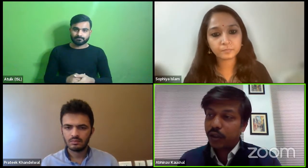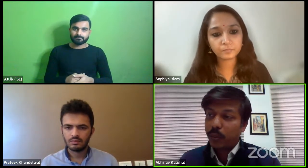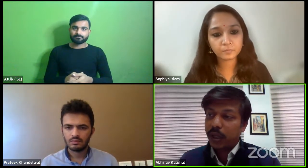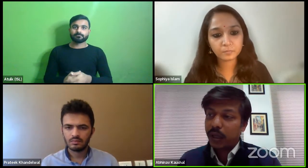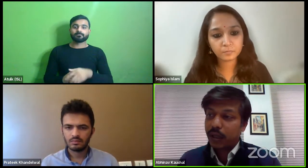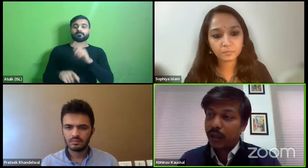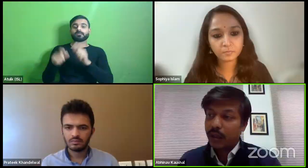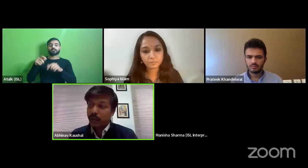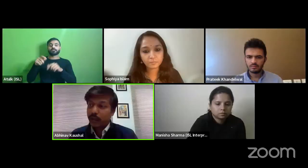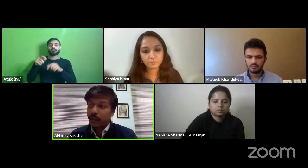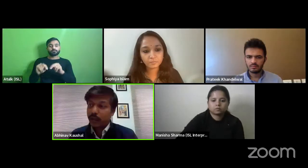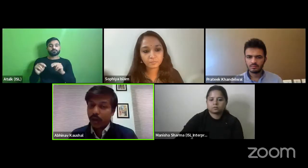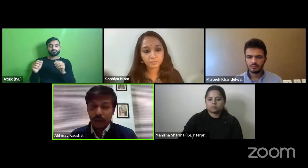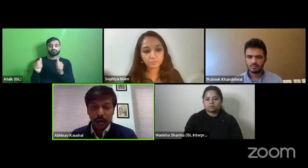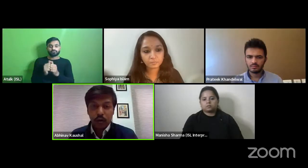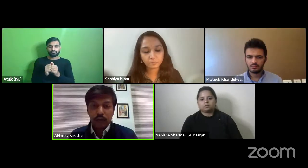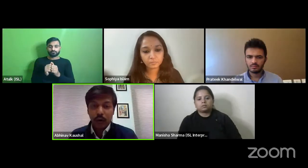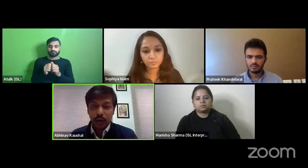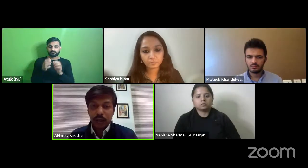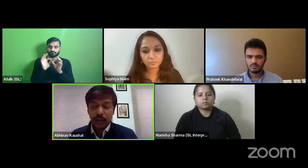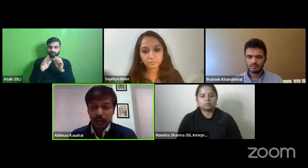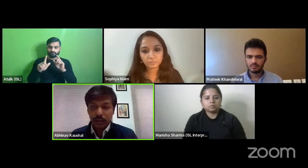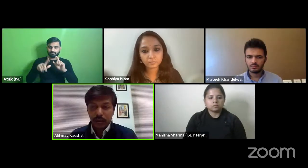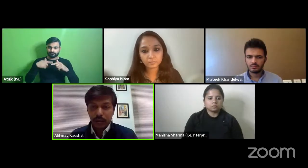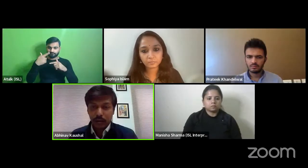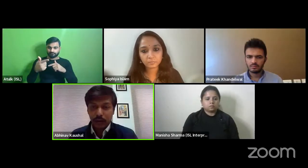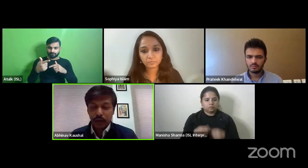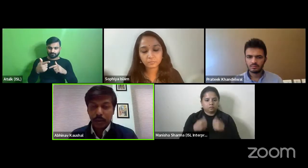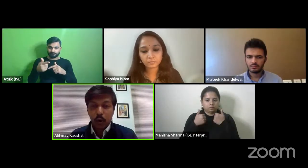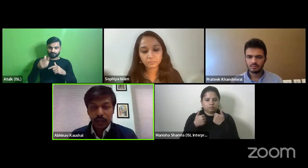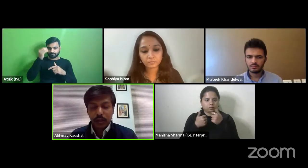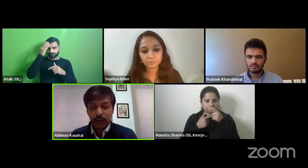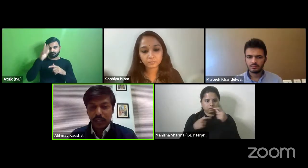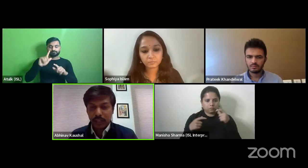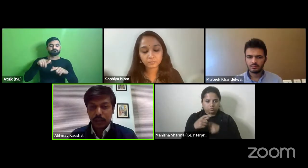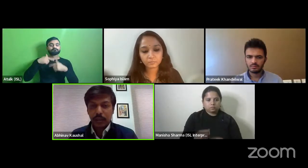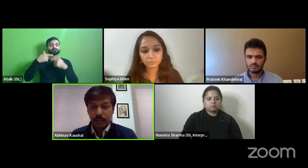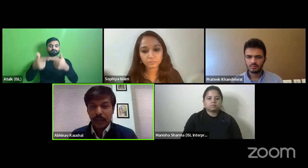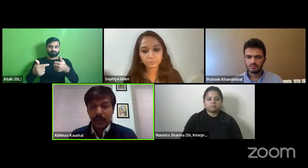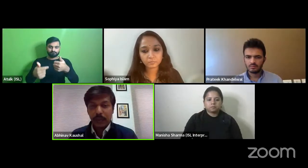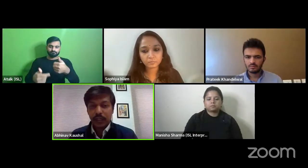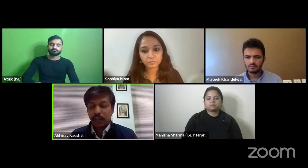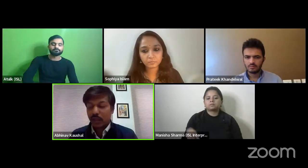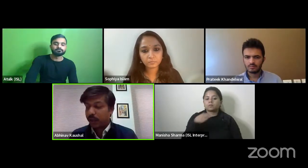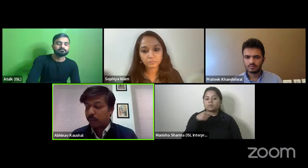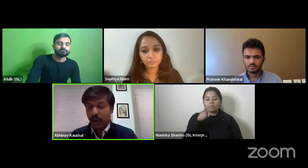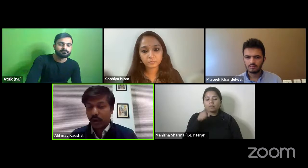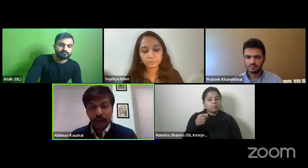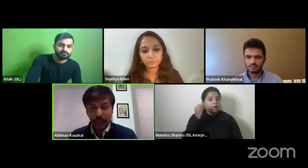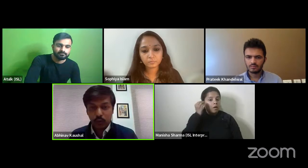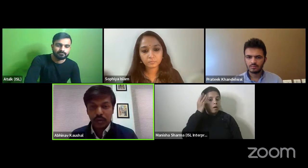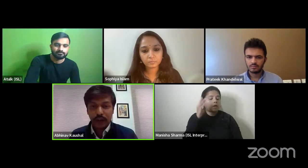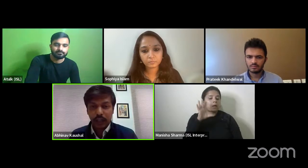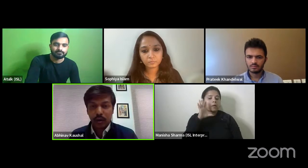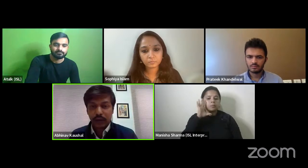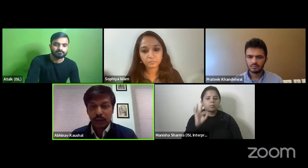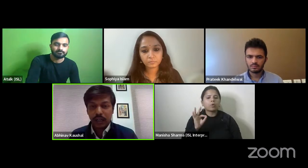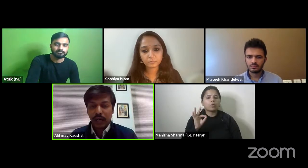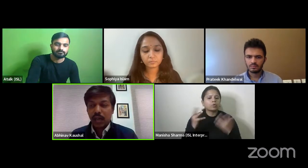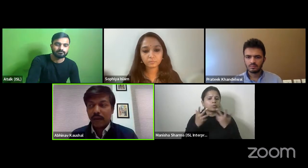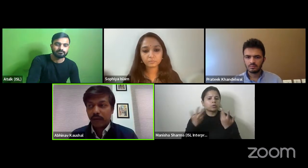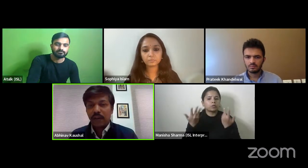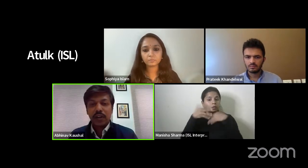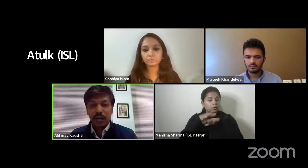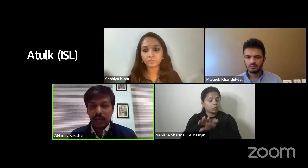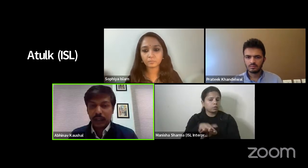need to be uh aware of all the uh of the importance of these parameters and the importance of inclusivity on